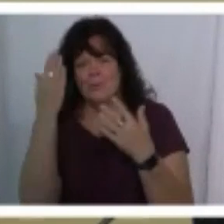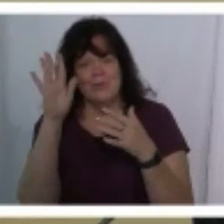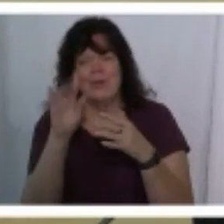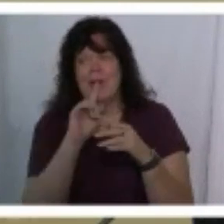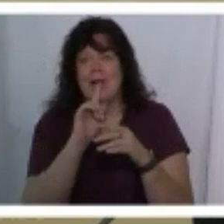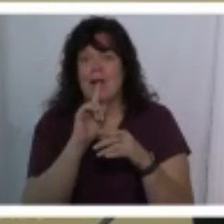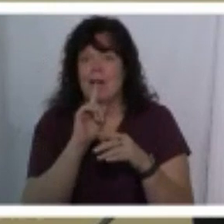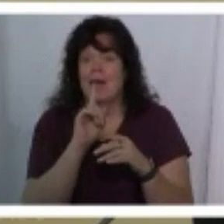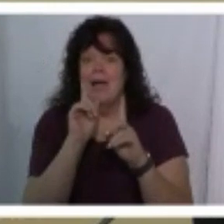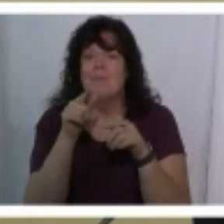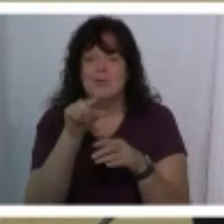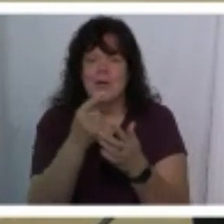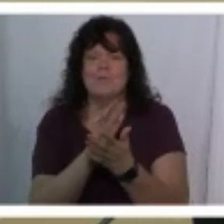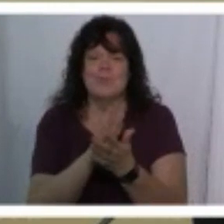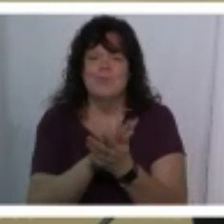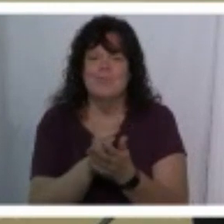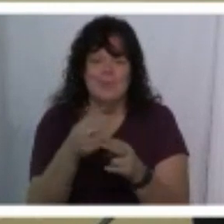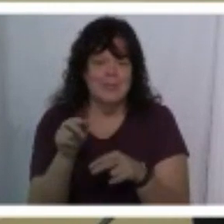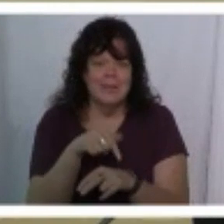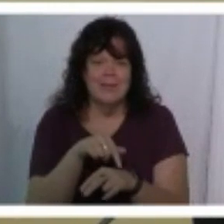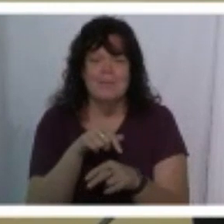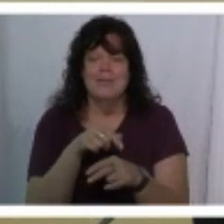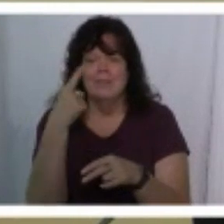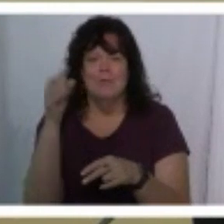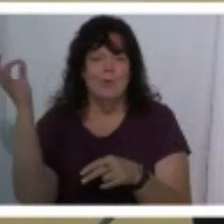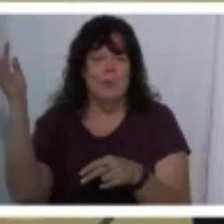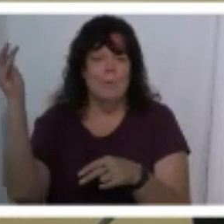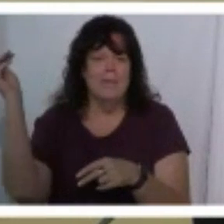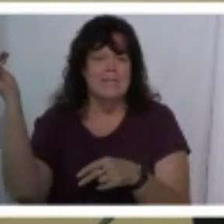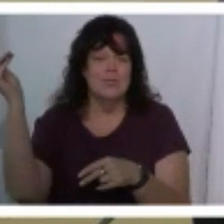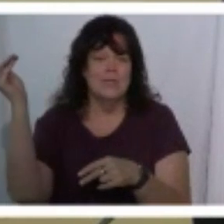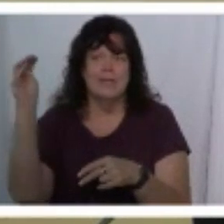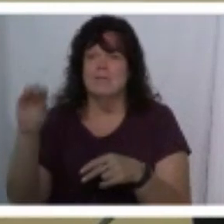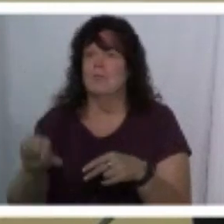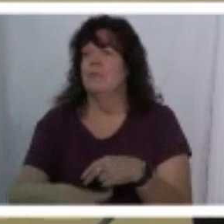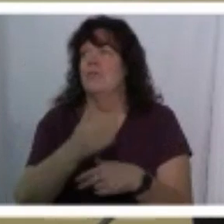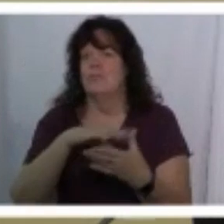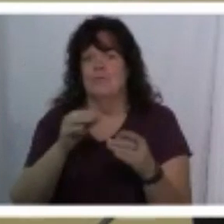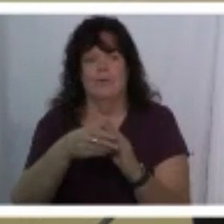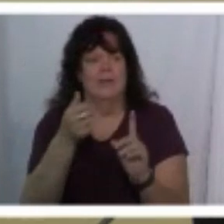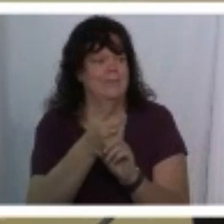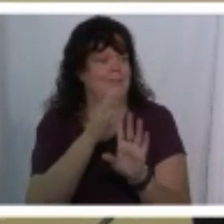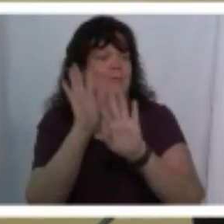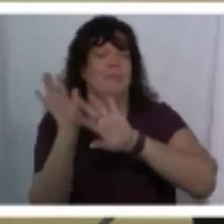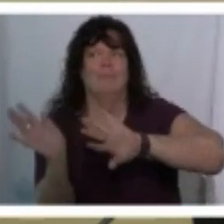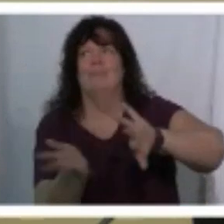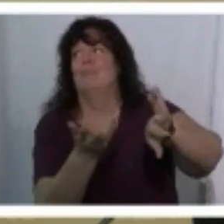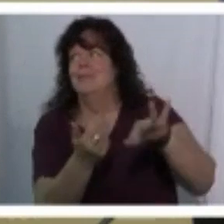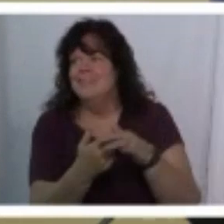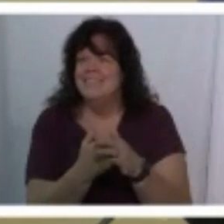actually i i went to graduate school for a while um for ministry and that's a whole nother story in and of itself um um